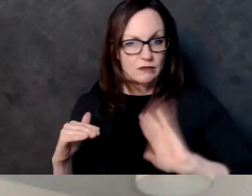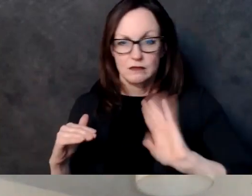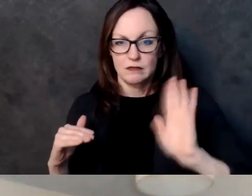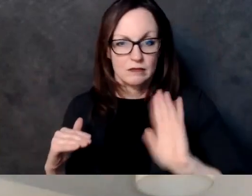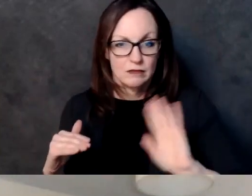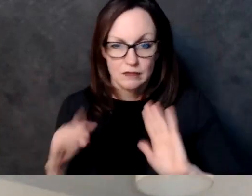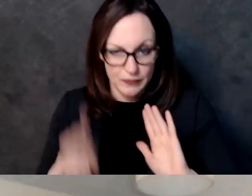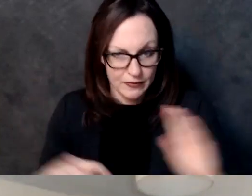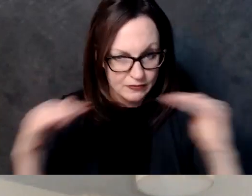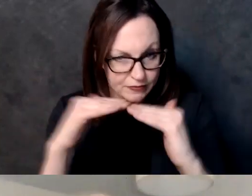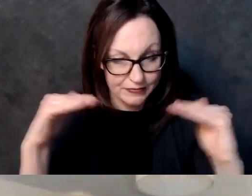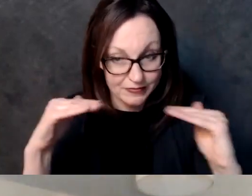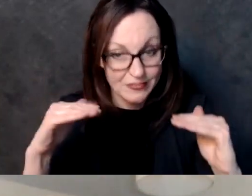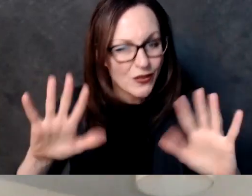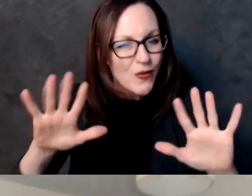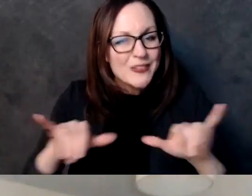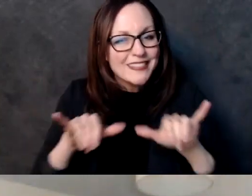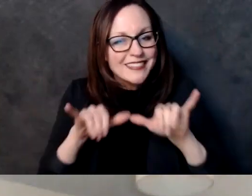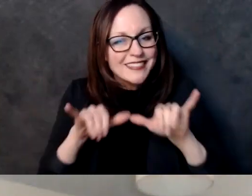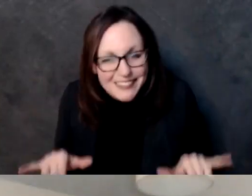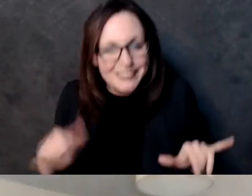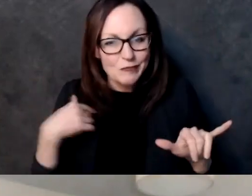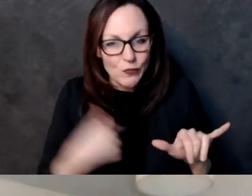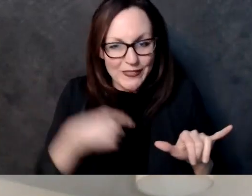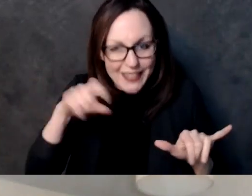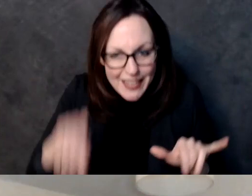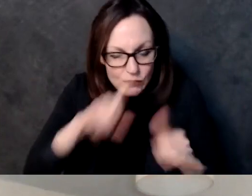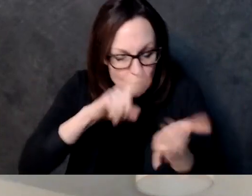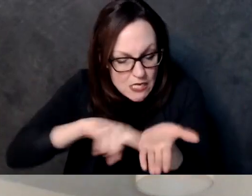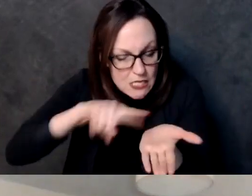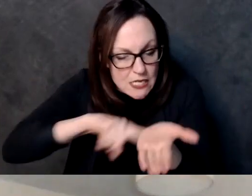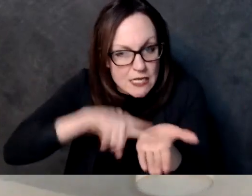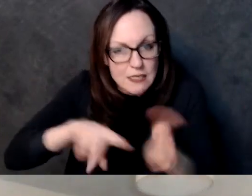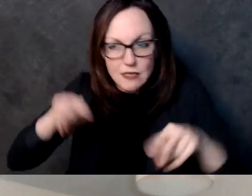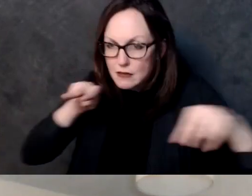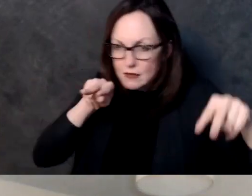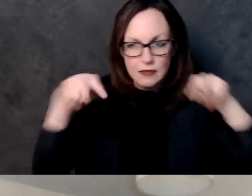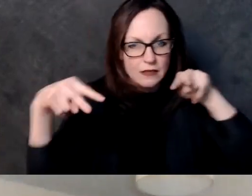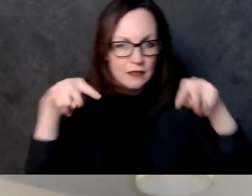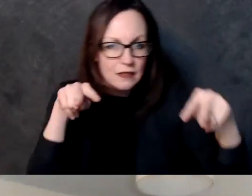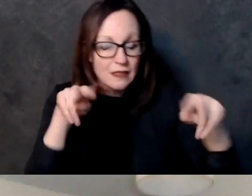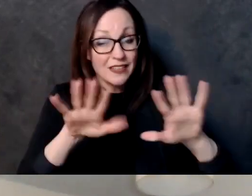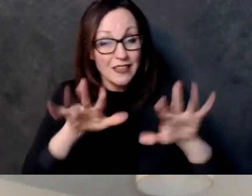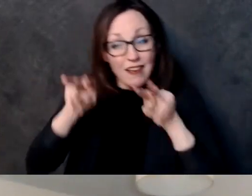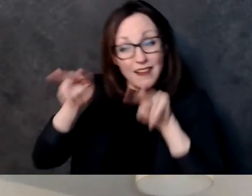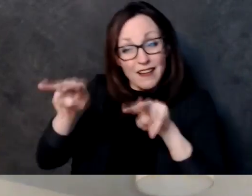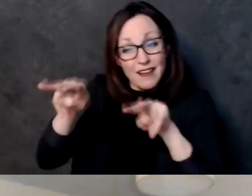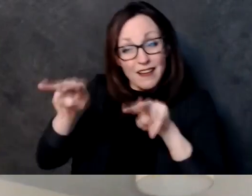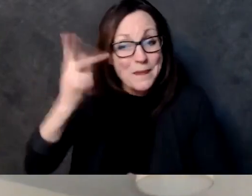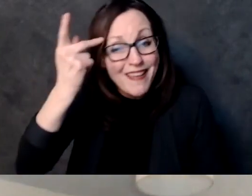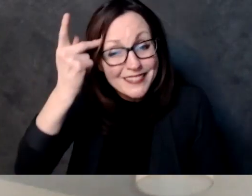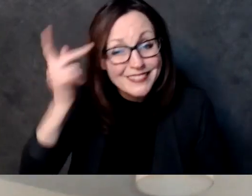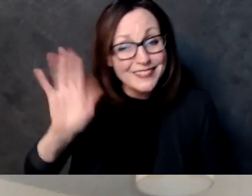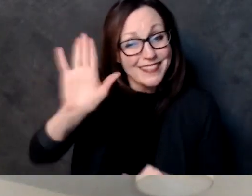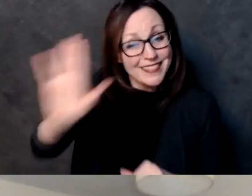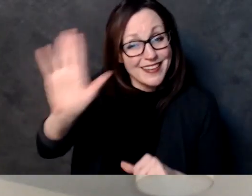harder to hold people accountable um and so yes they should be and and this isn't just something i